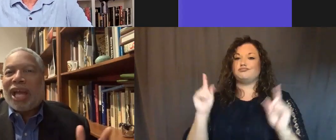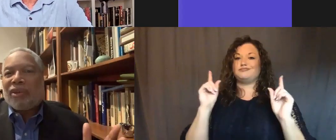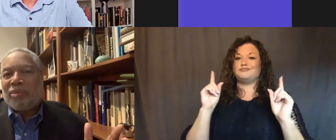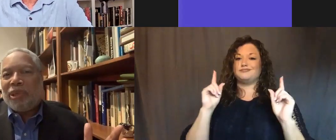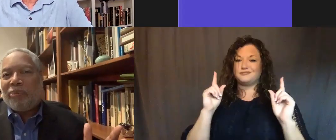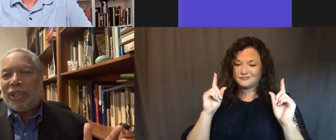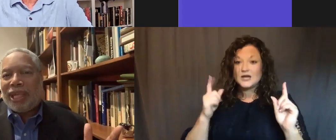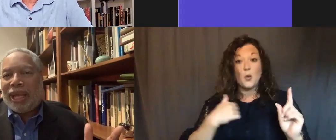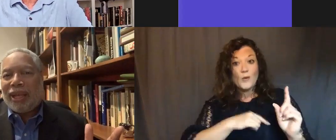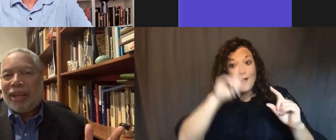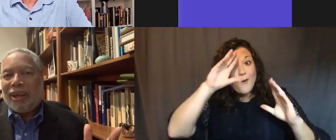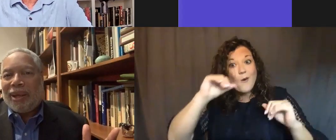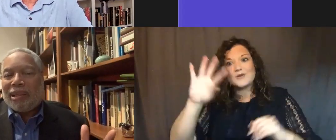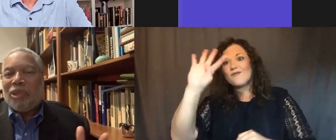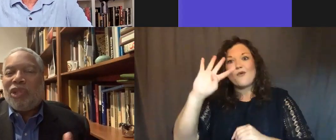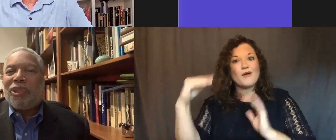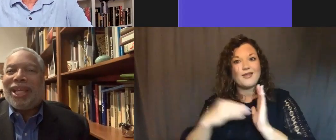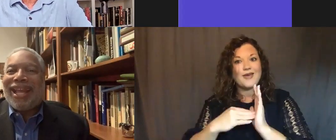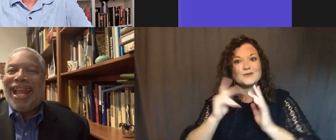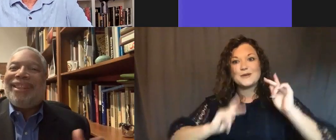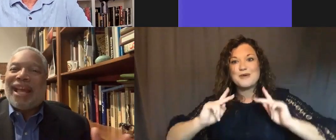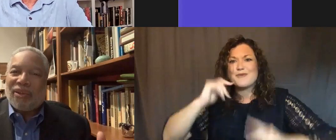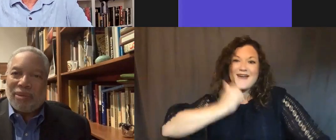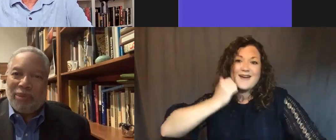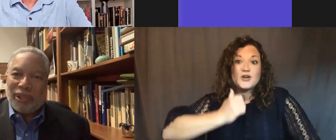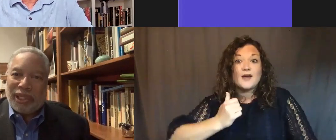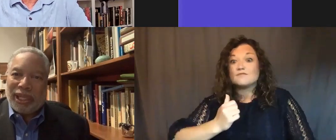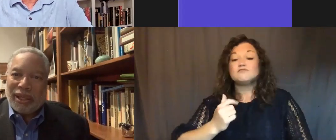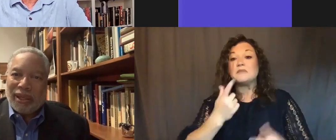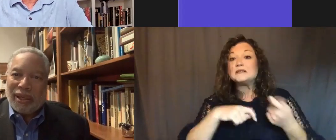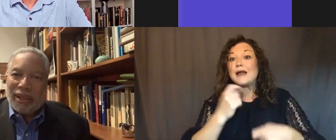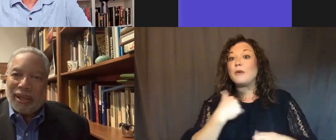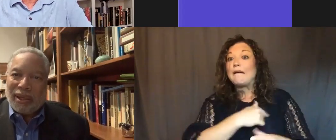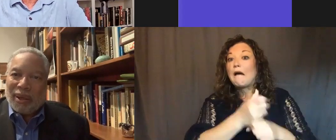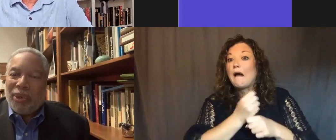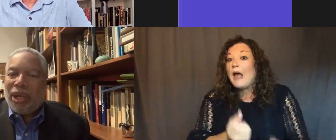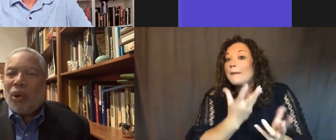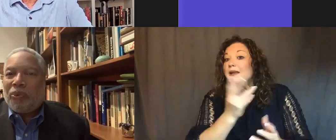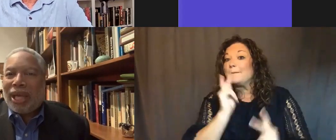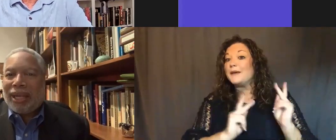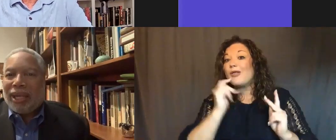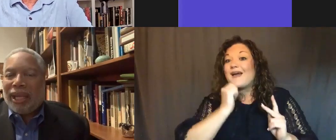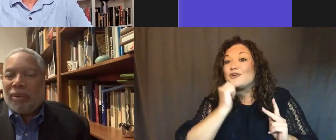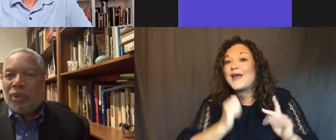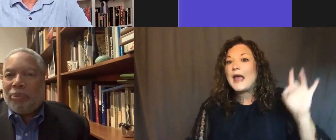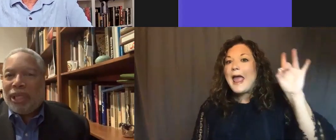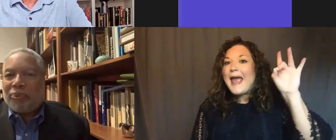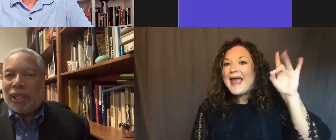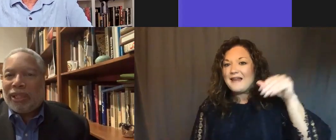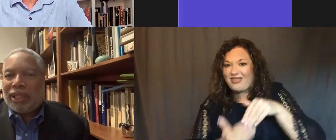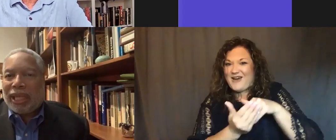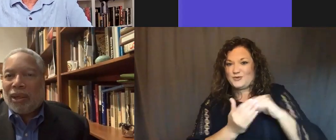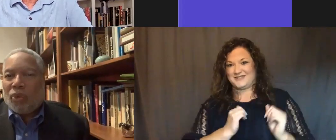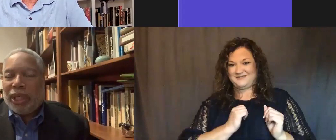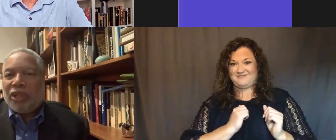4,000 people a day. The museum was getting 8,000 people a day. We hoped that it would be a